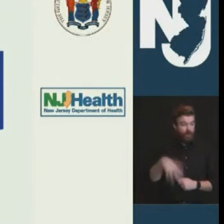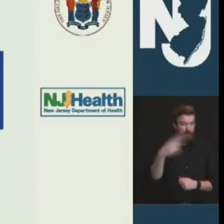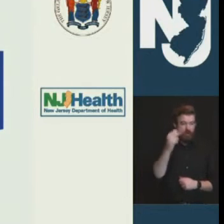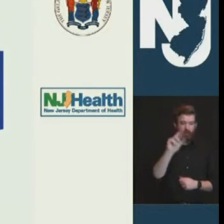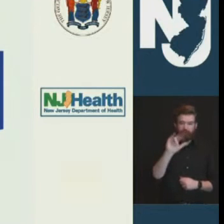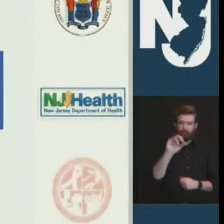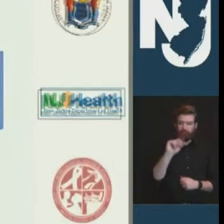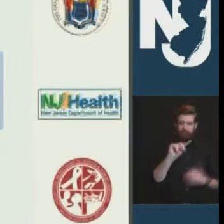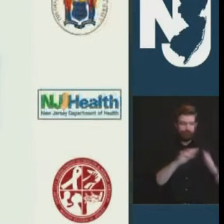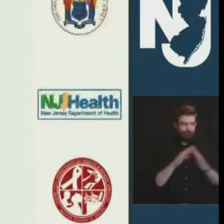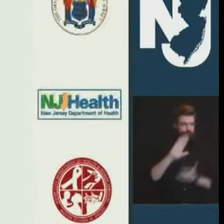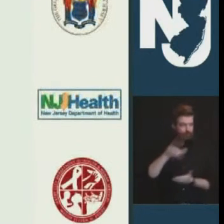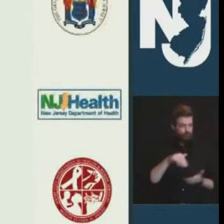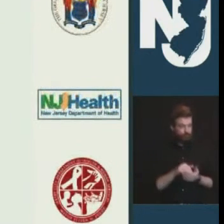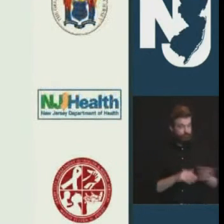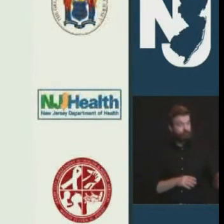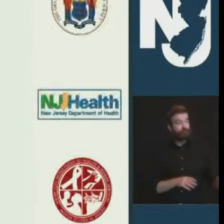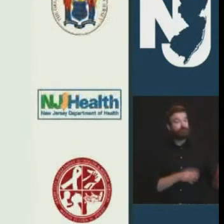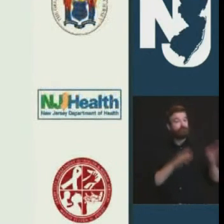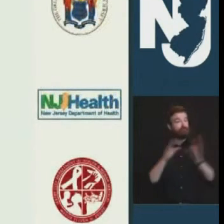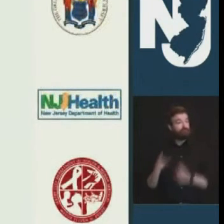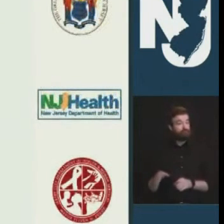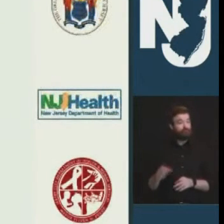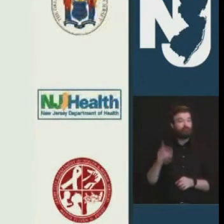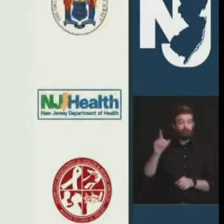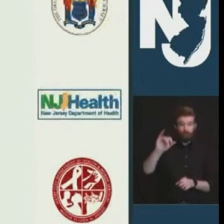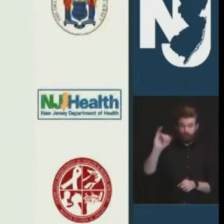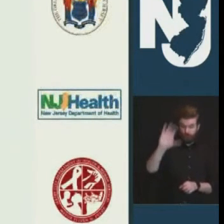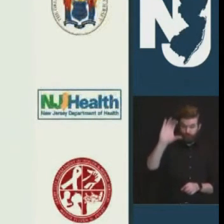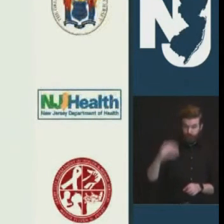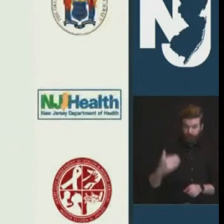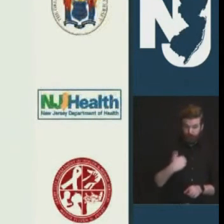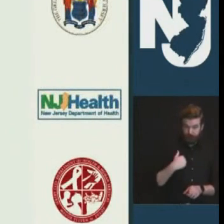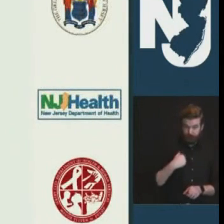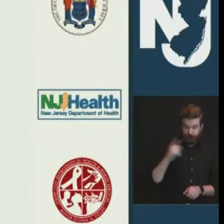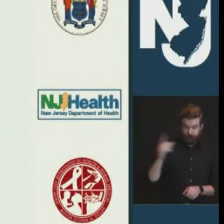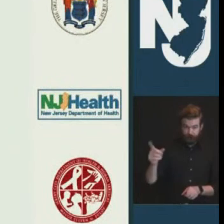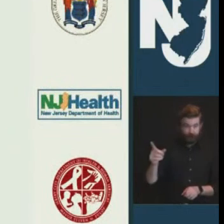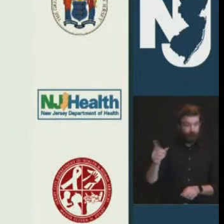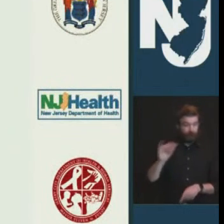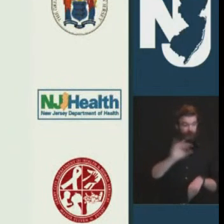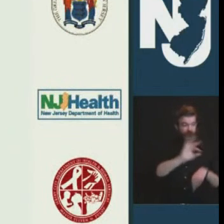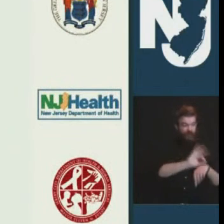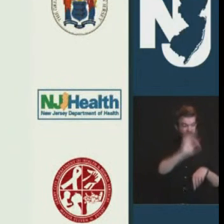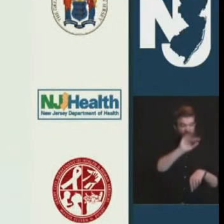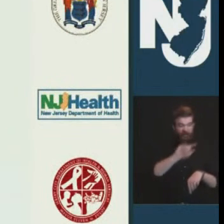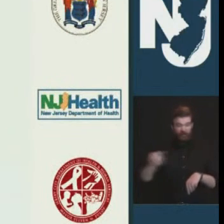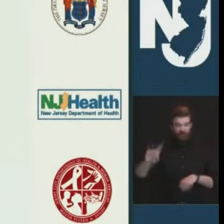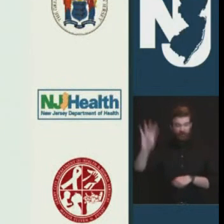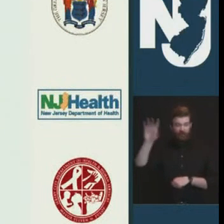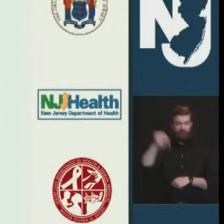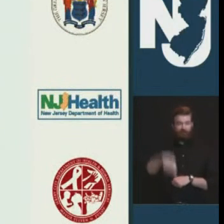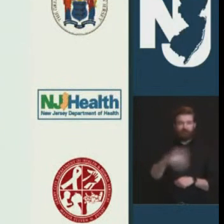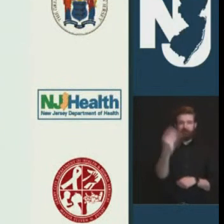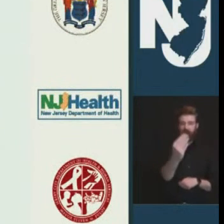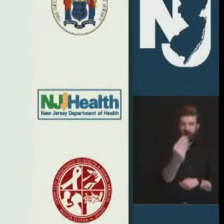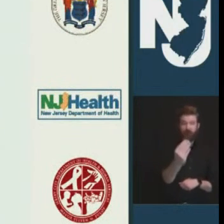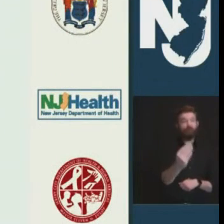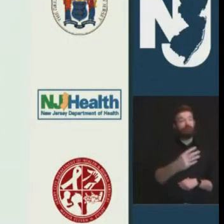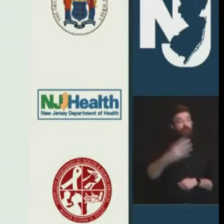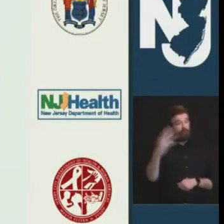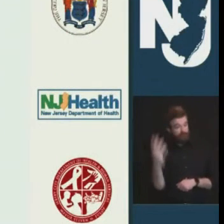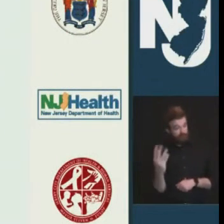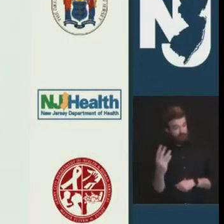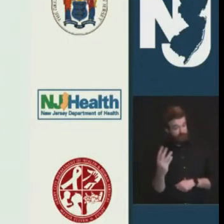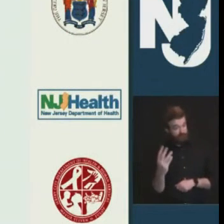next up jersey city tests will be available from 9 a.m. to 4 p.m. this upcoming monday and wednesday at the